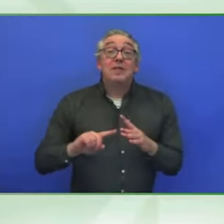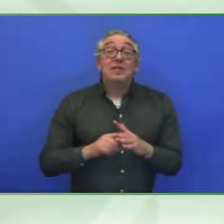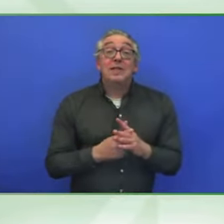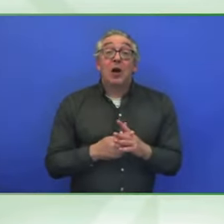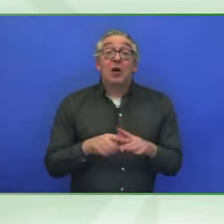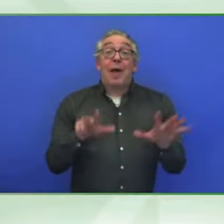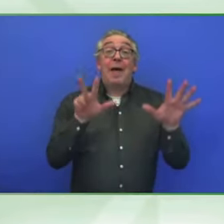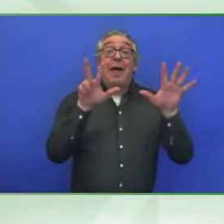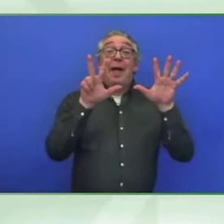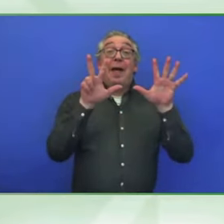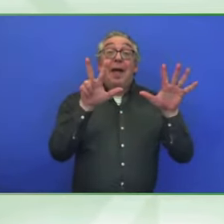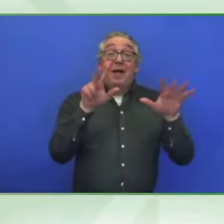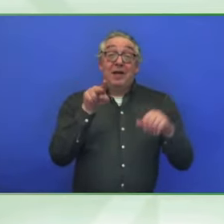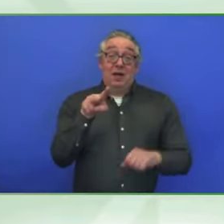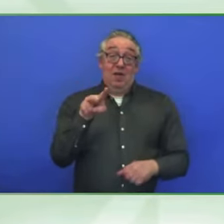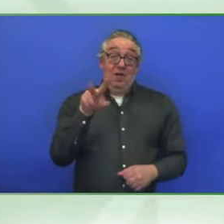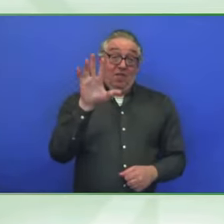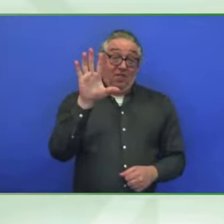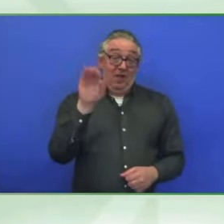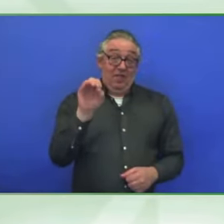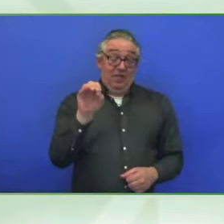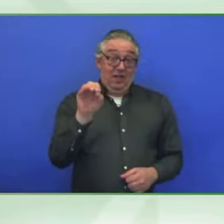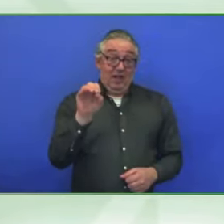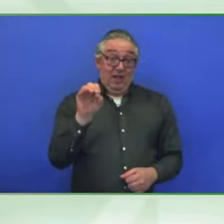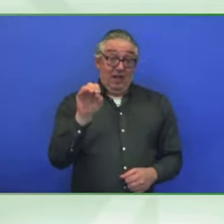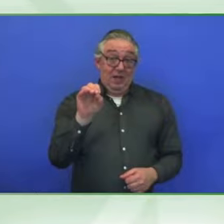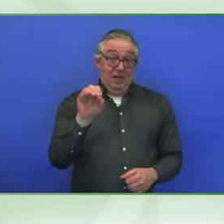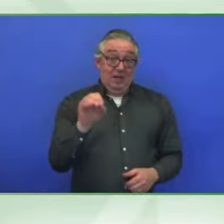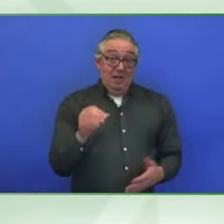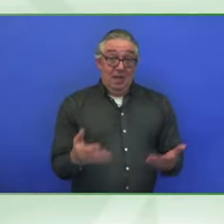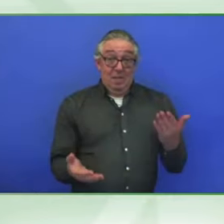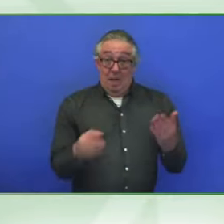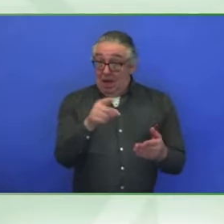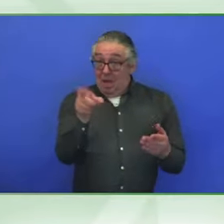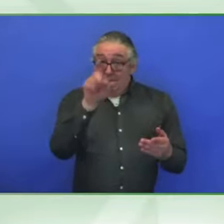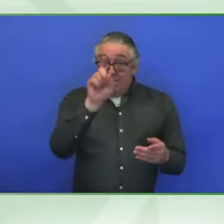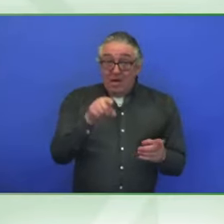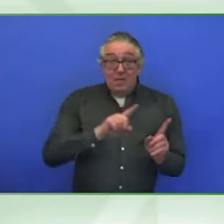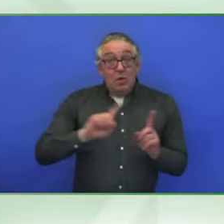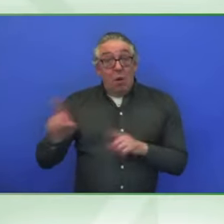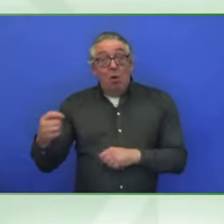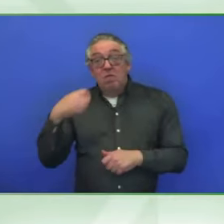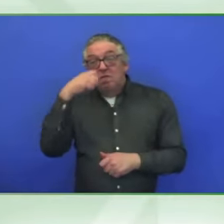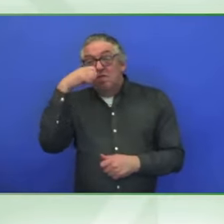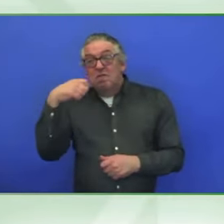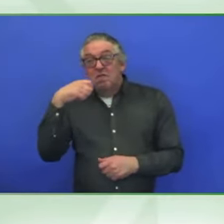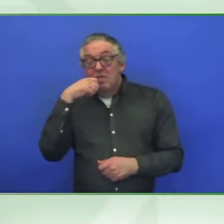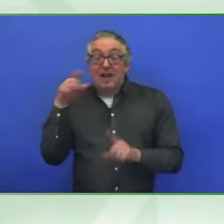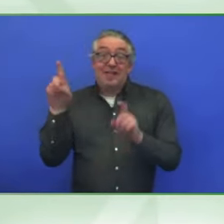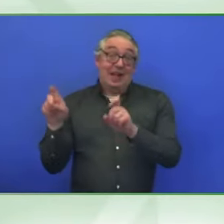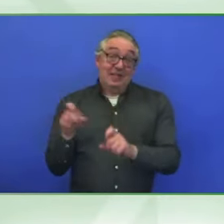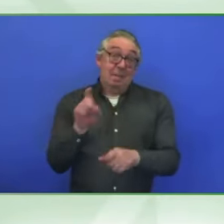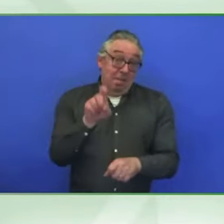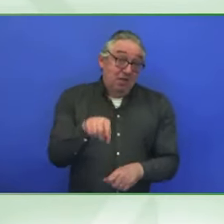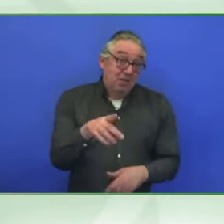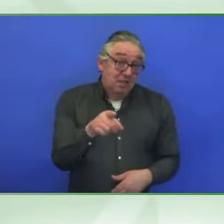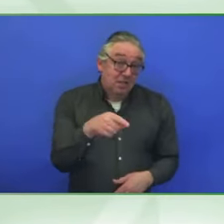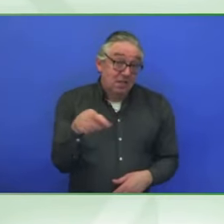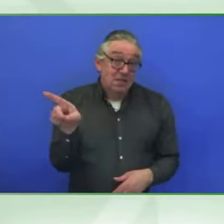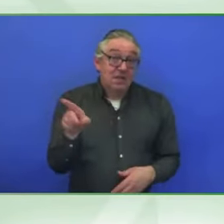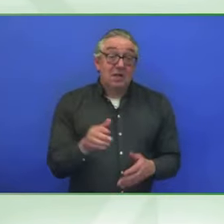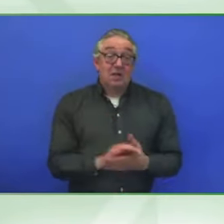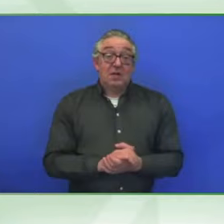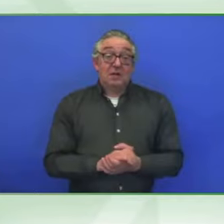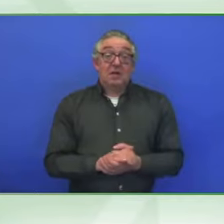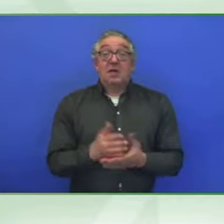of you who need to redo the PCR tests, yes, those PCR tests, you need them done. You also probably need to be coming